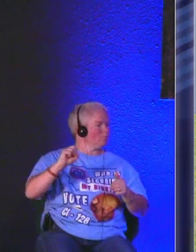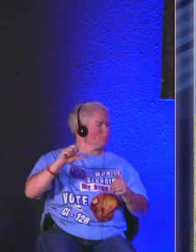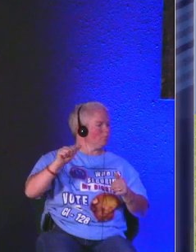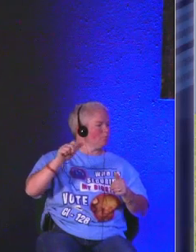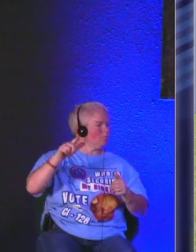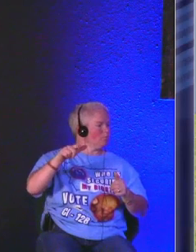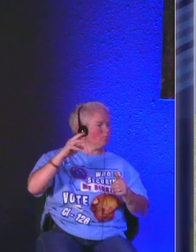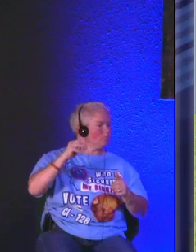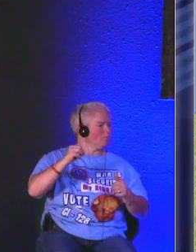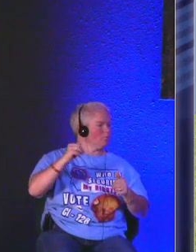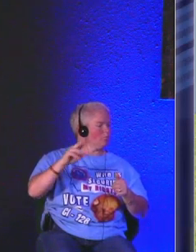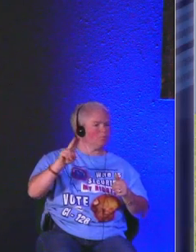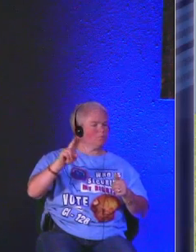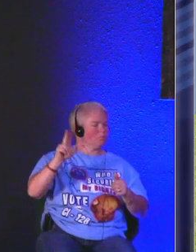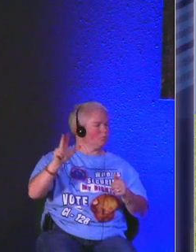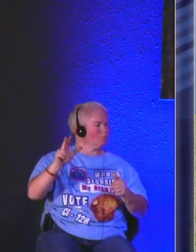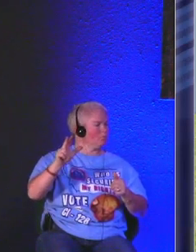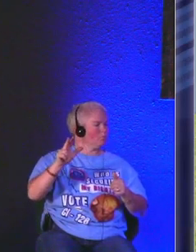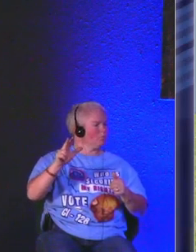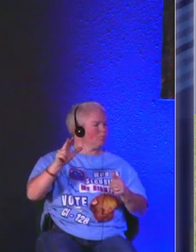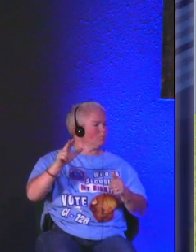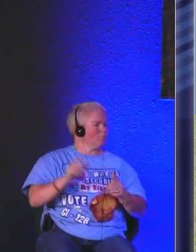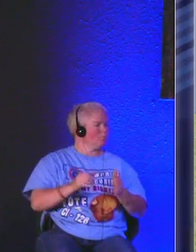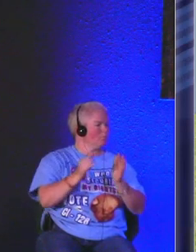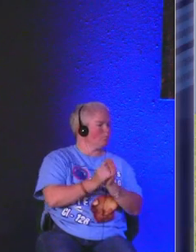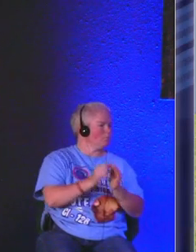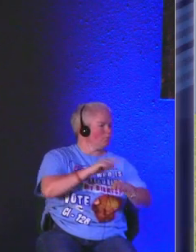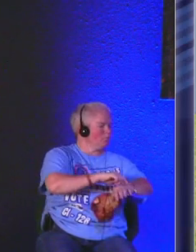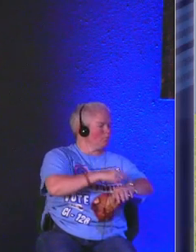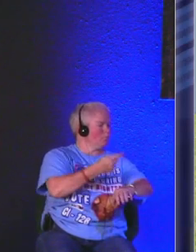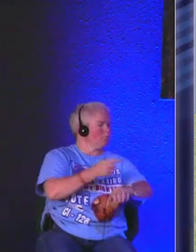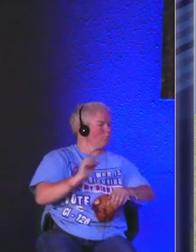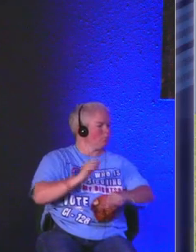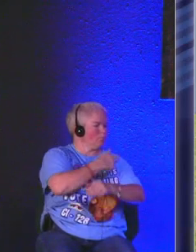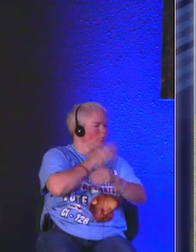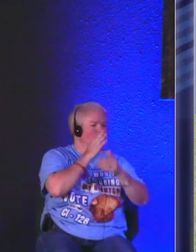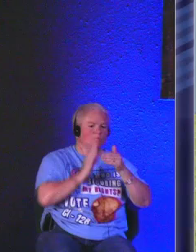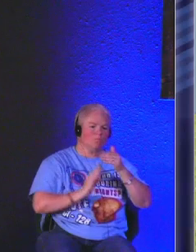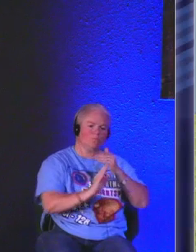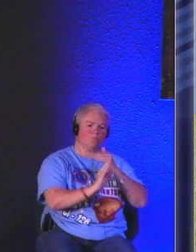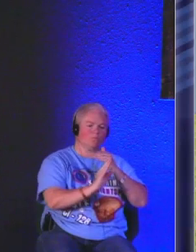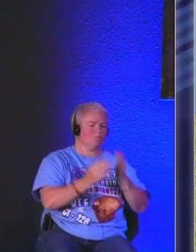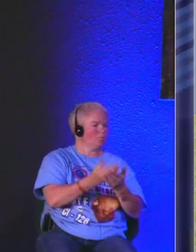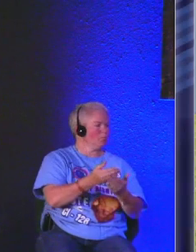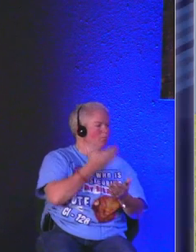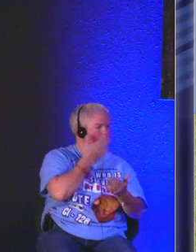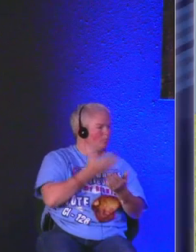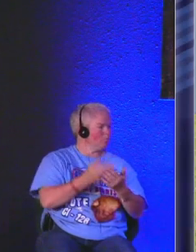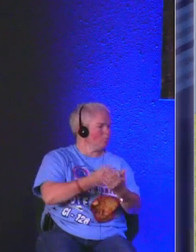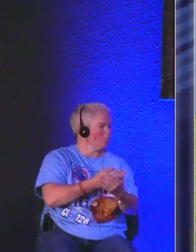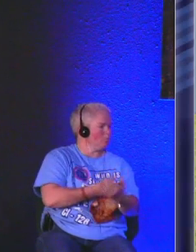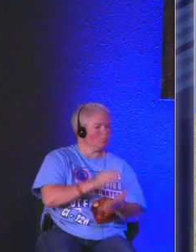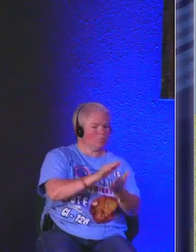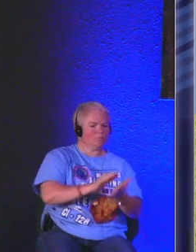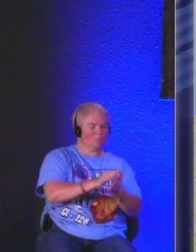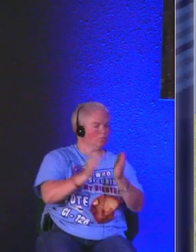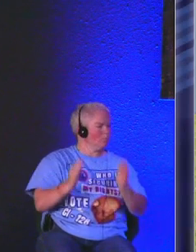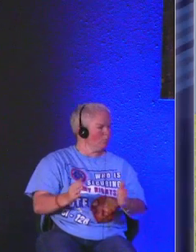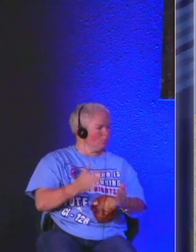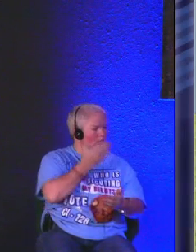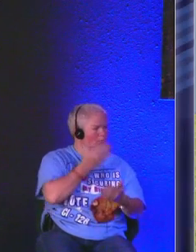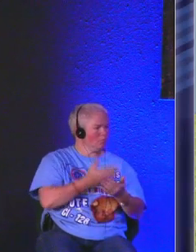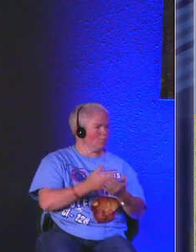Psalms 23 reassures us that as long as we submit to the good shepherd the good shepherd